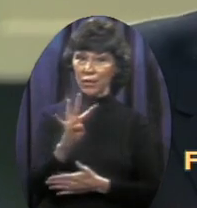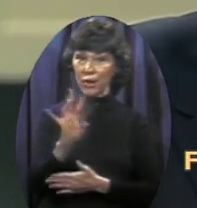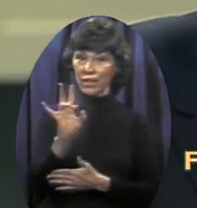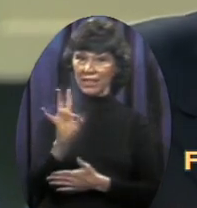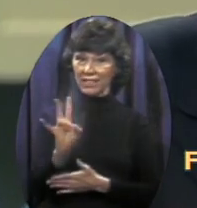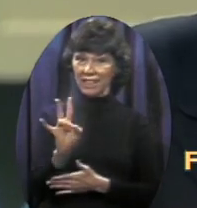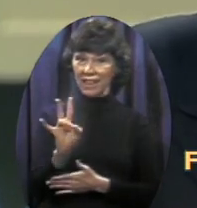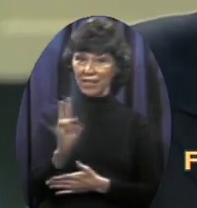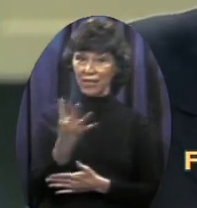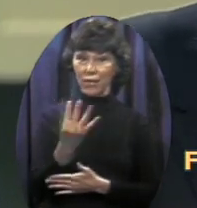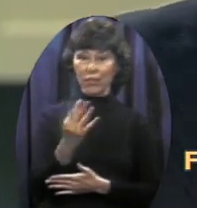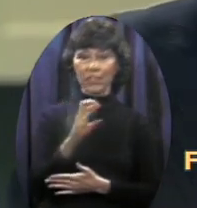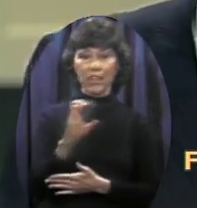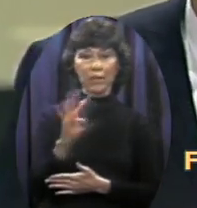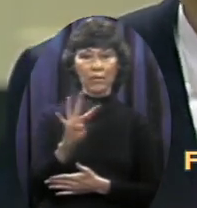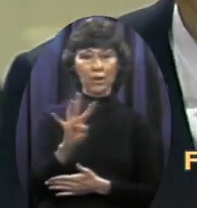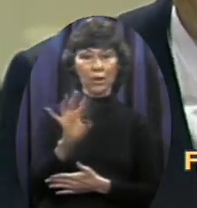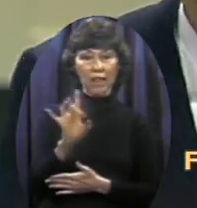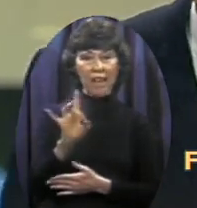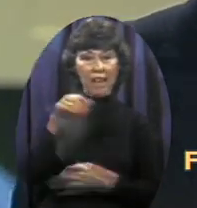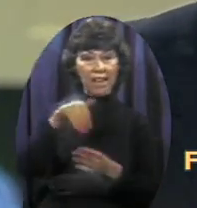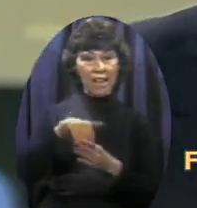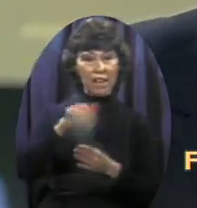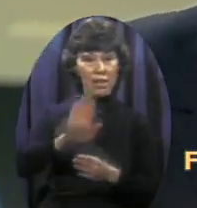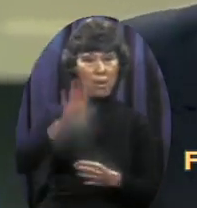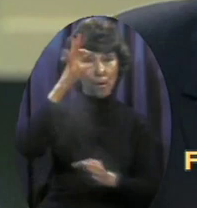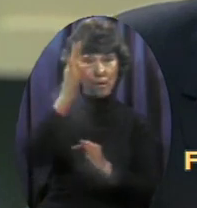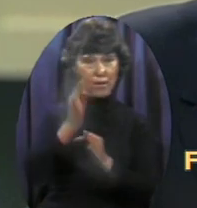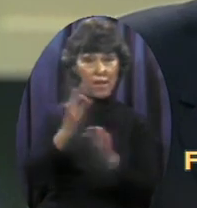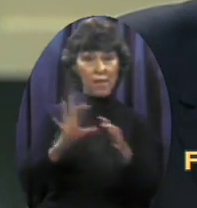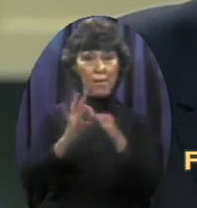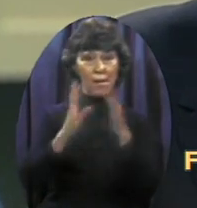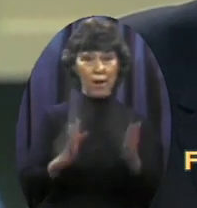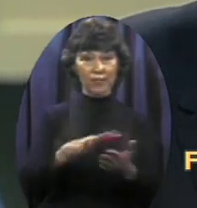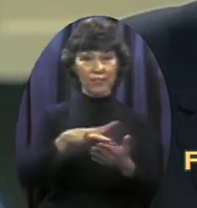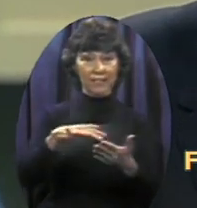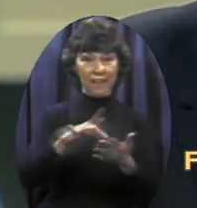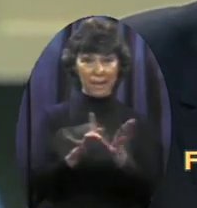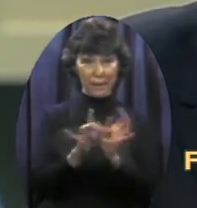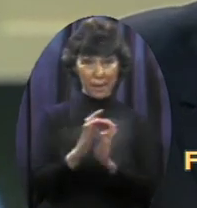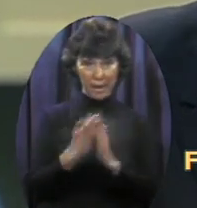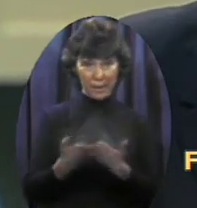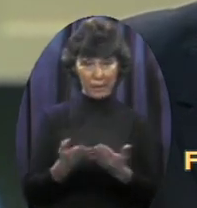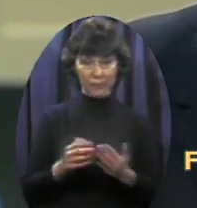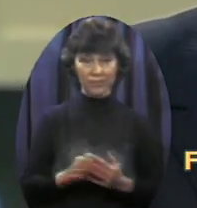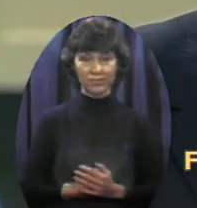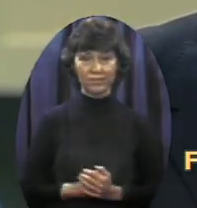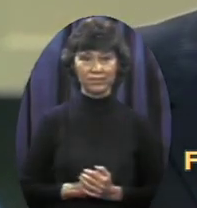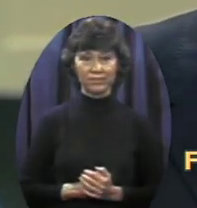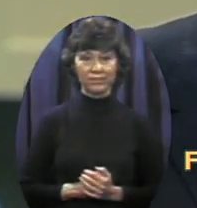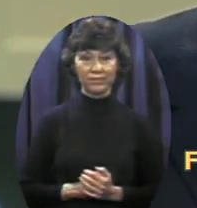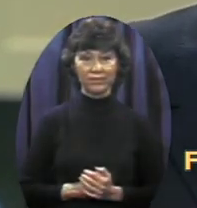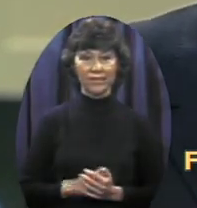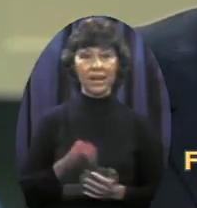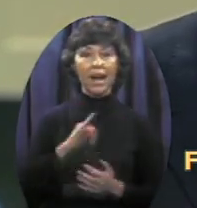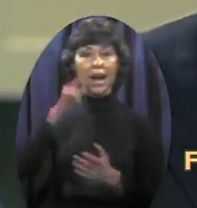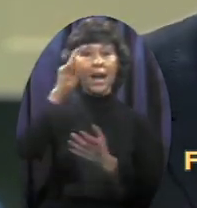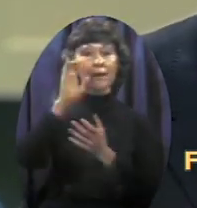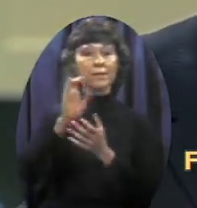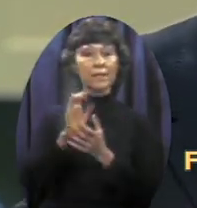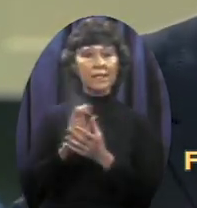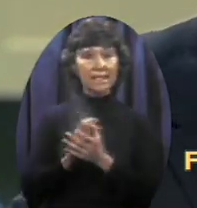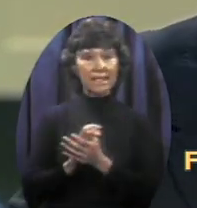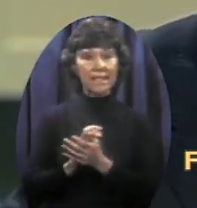1448 In the Faith Partner Study Bible I believe in the imminent